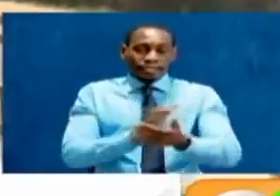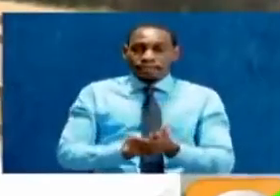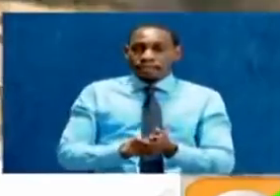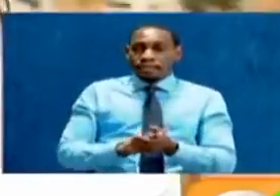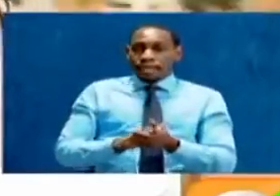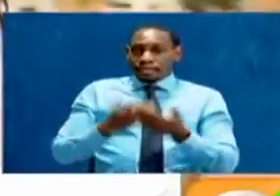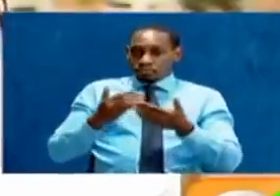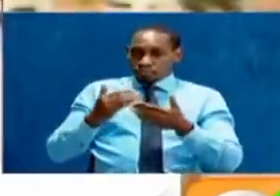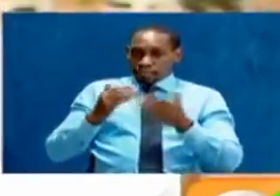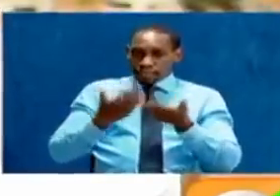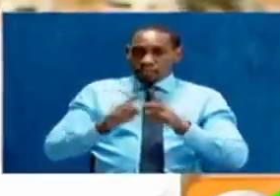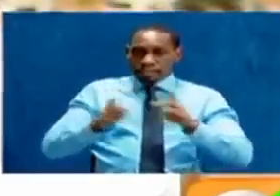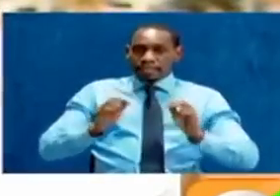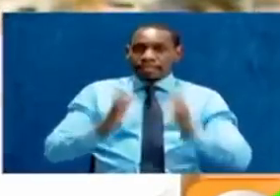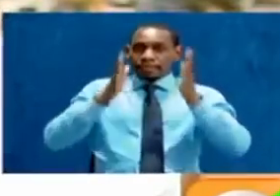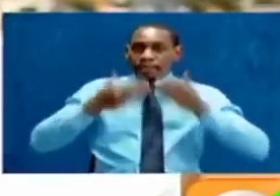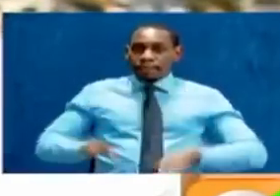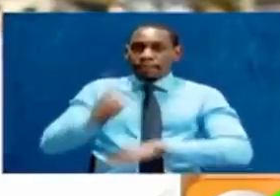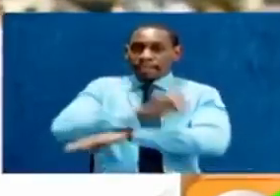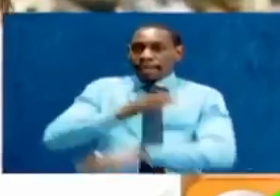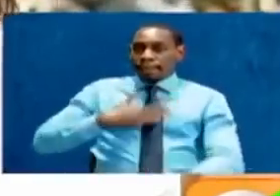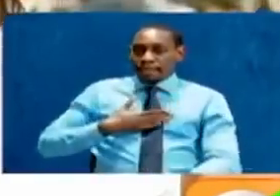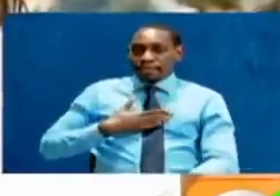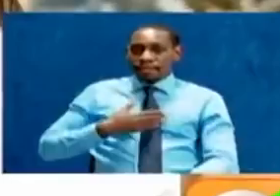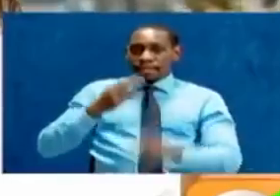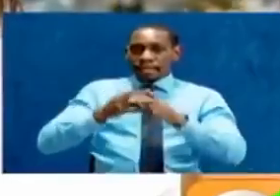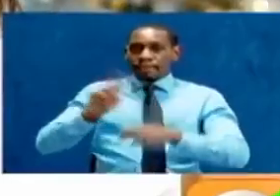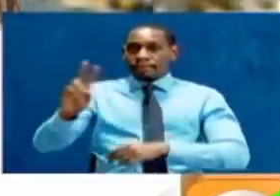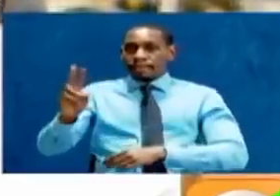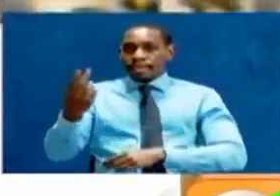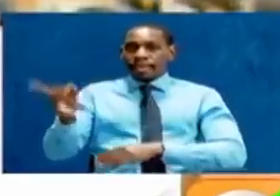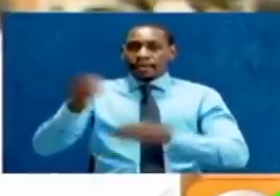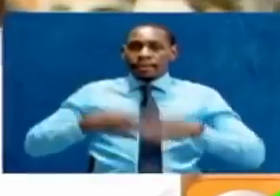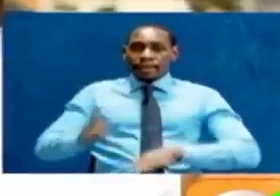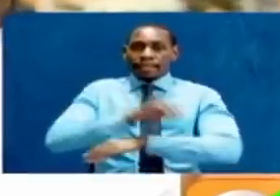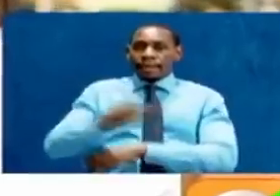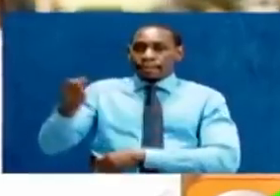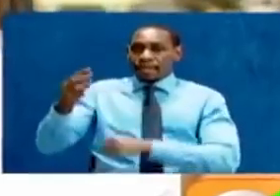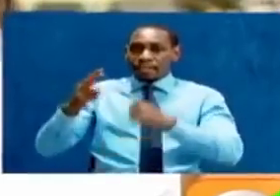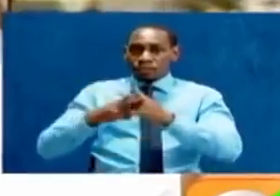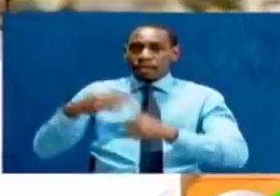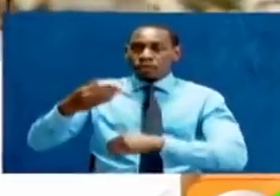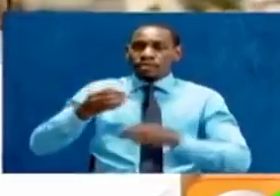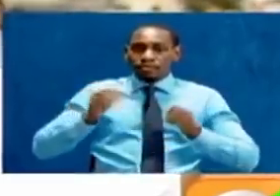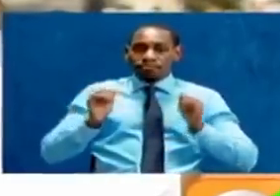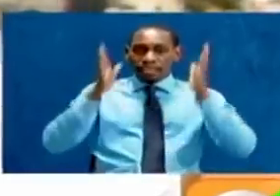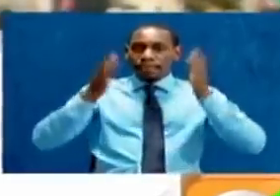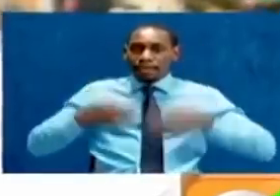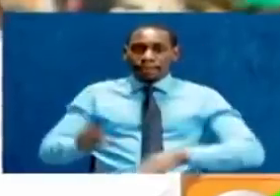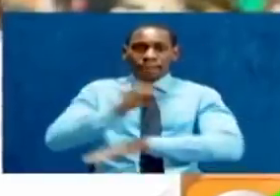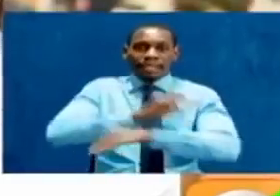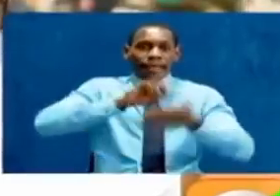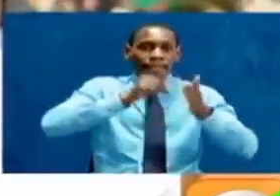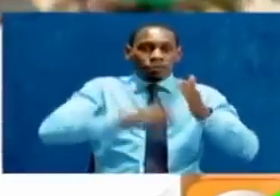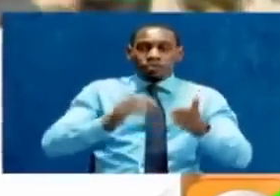it's from then that I started celebrating my birthday. I call it my second birthday. Every July, I celebrate a birthday. And